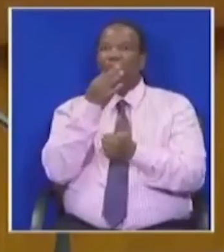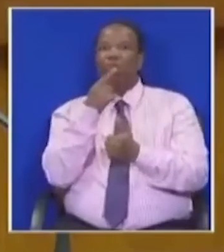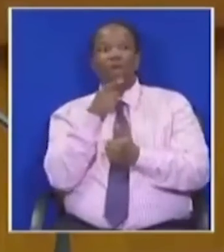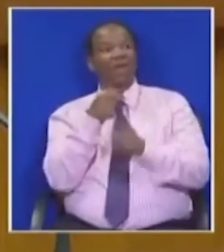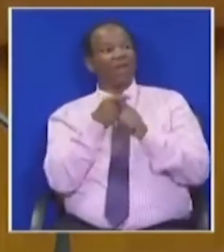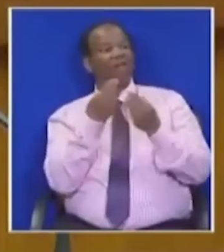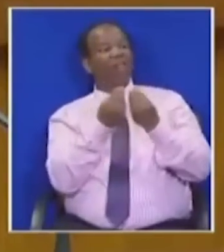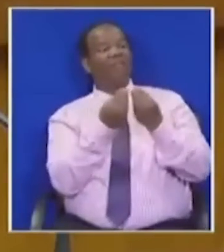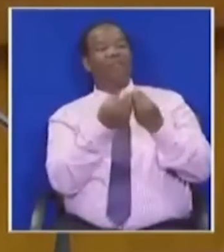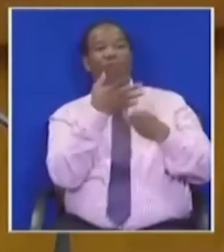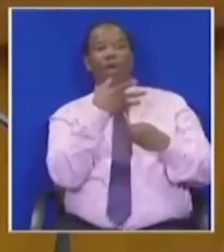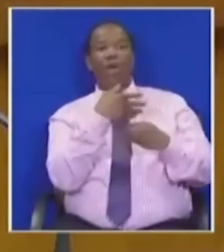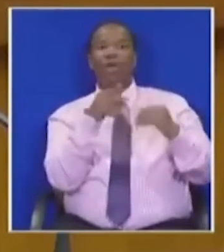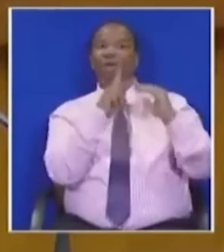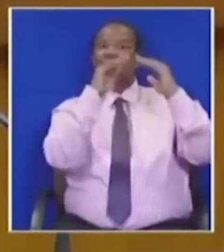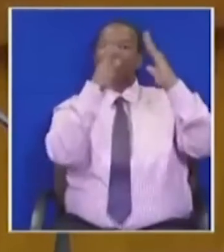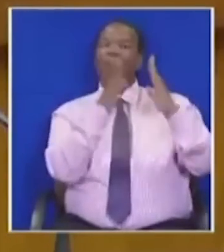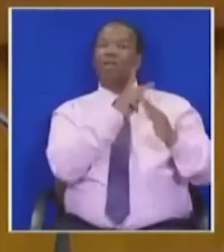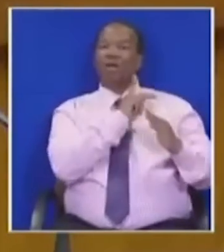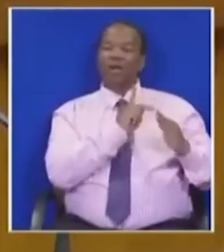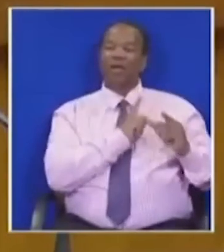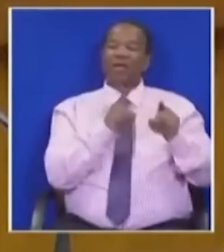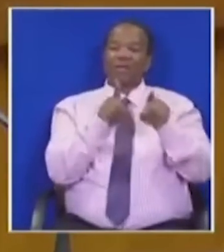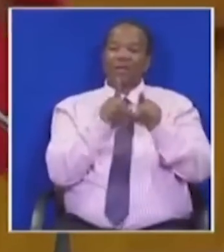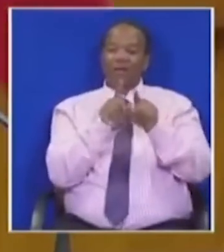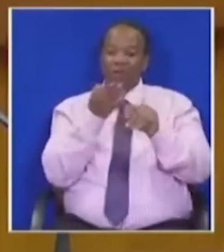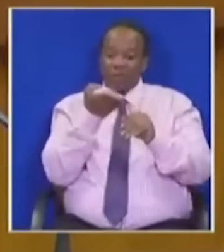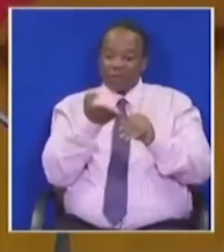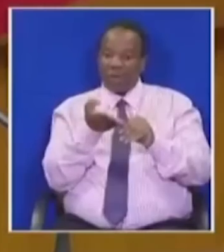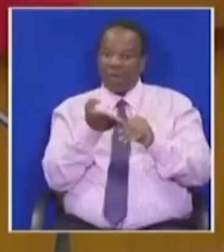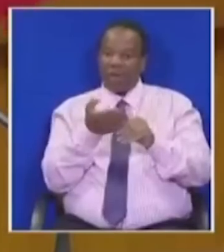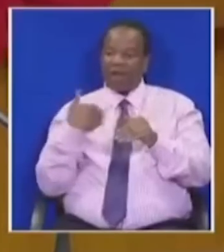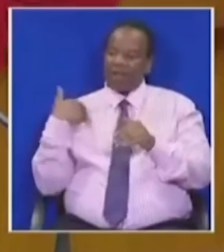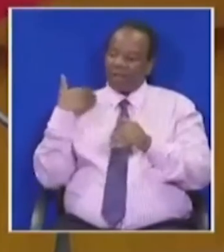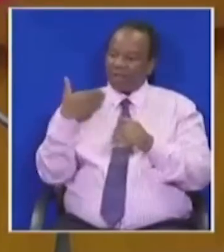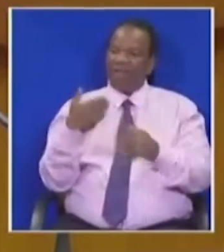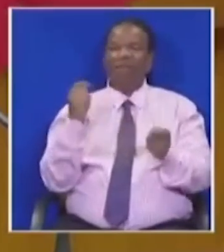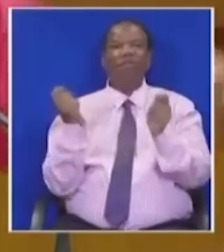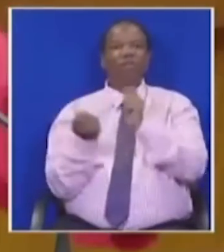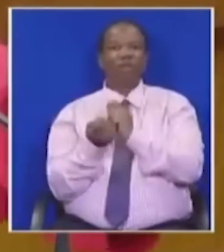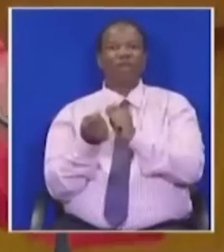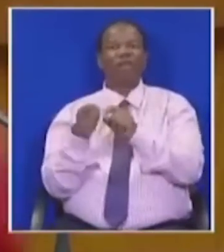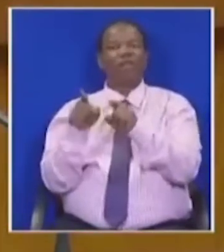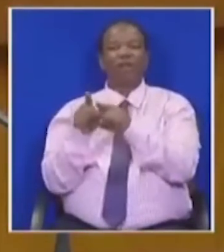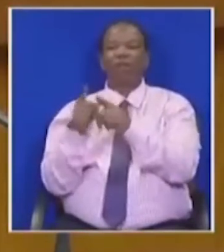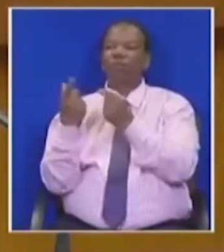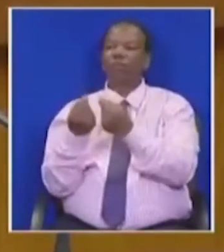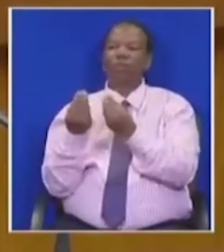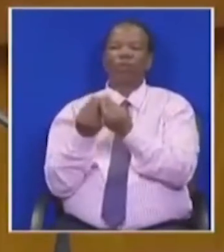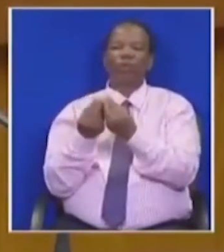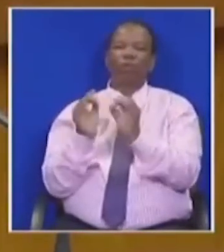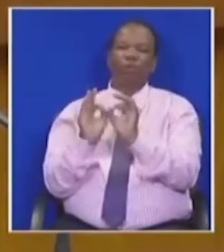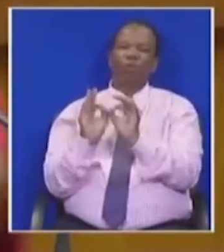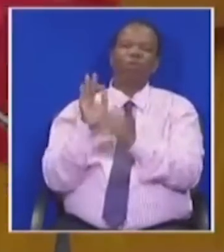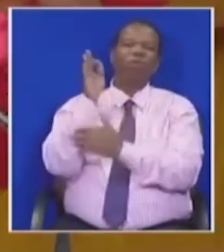incant. You are writing your own history as you sit here. Even when you are going to perform better in future, will have